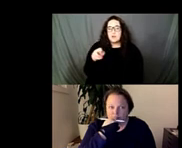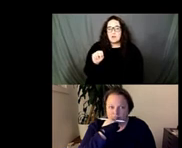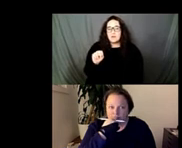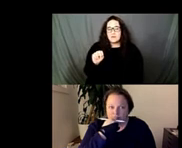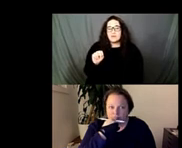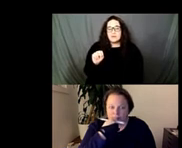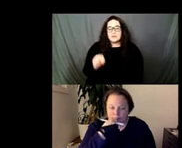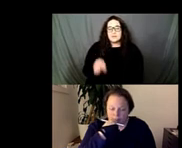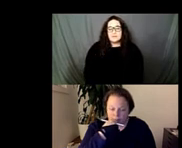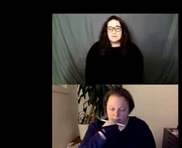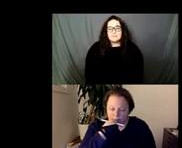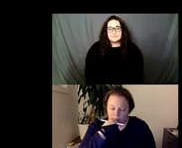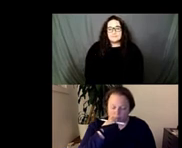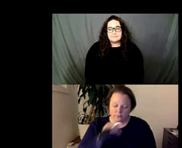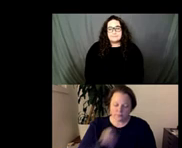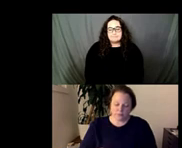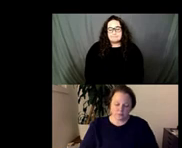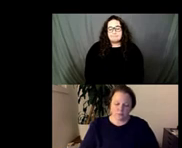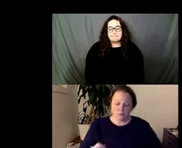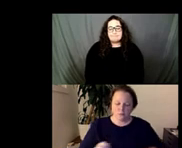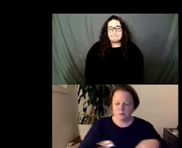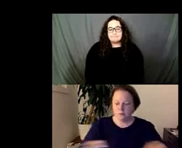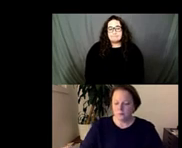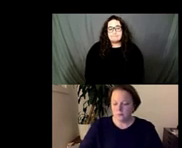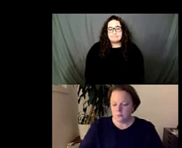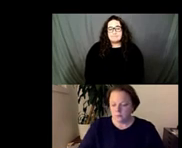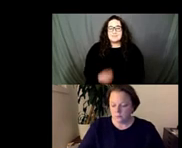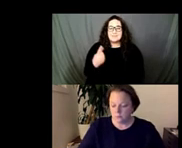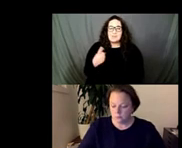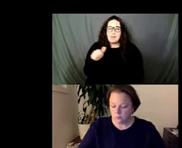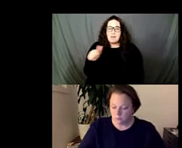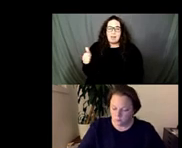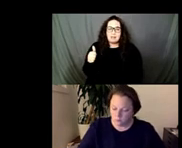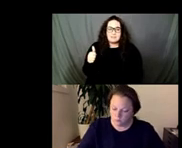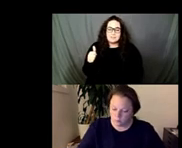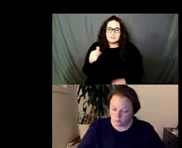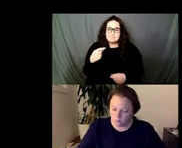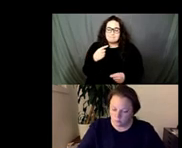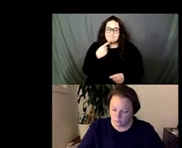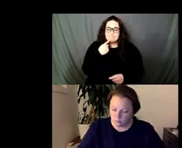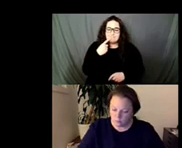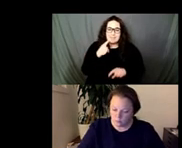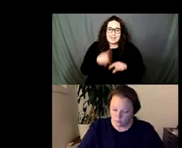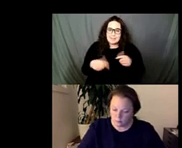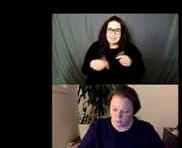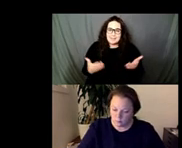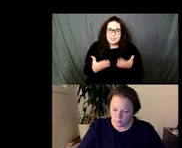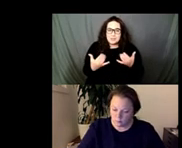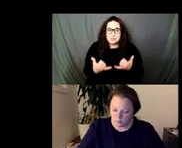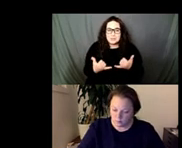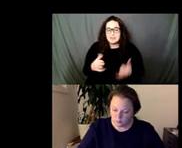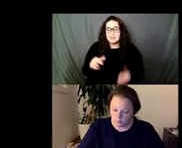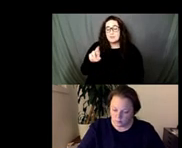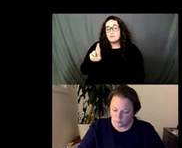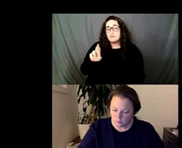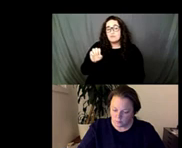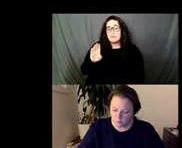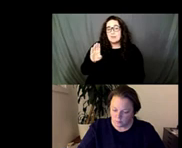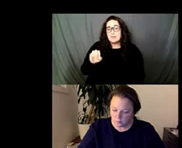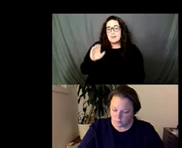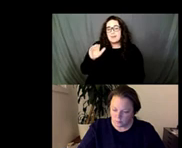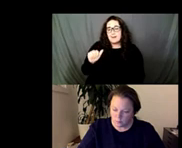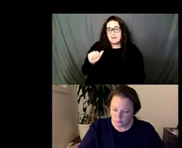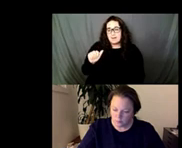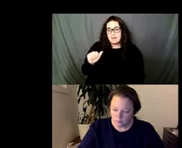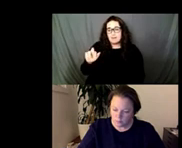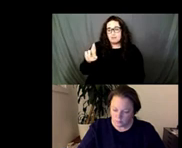another contributor who um couldn't make it uh tonight but contributed a comment is rebecca rafferty who's the life editor at our local